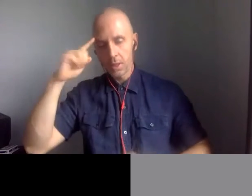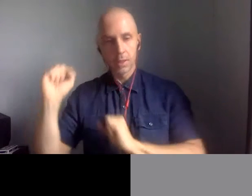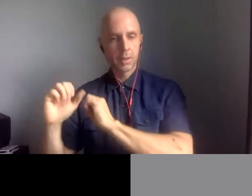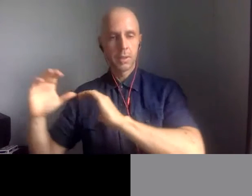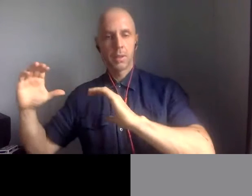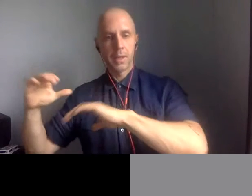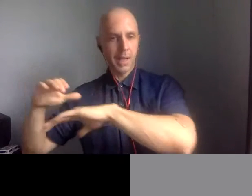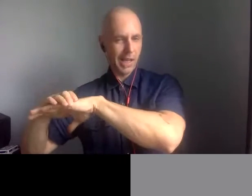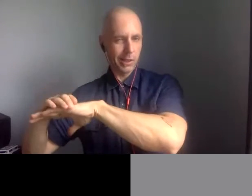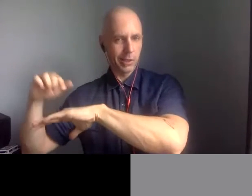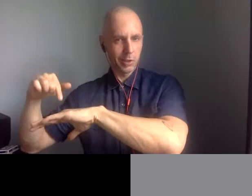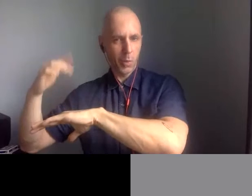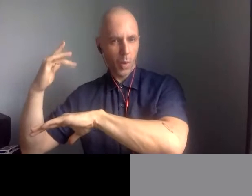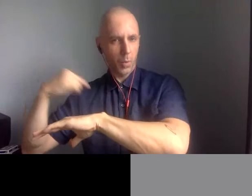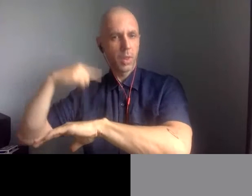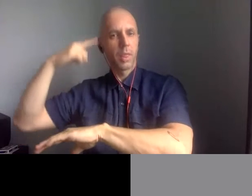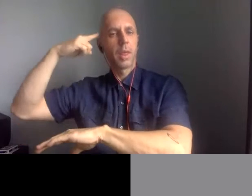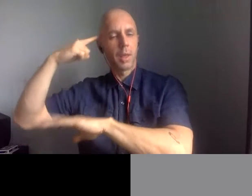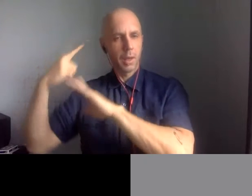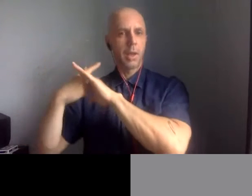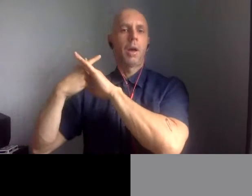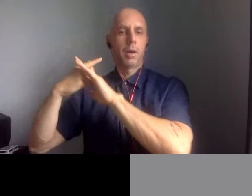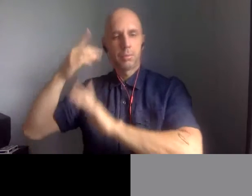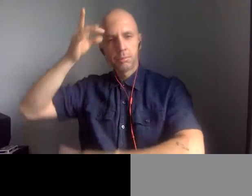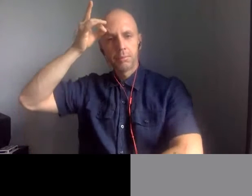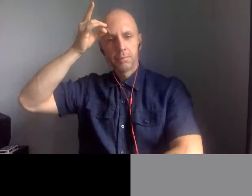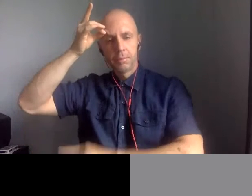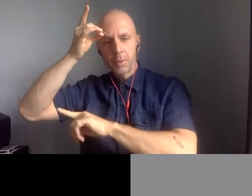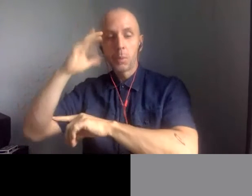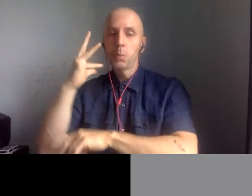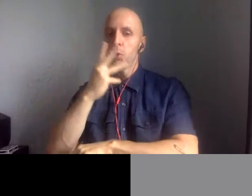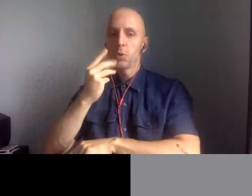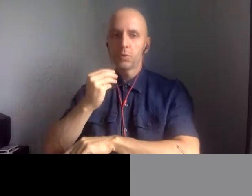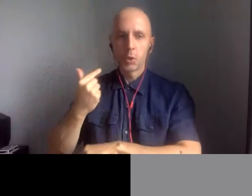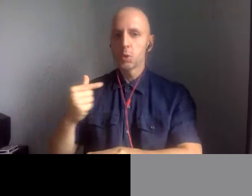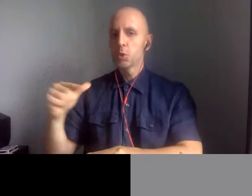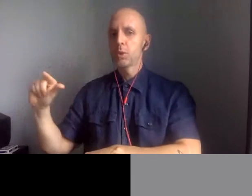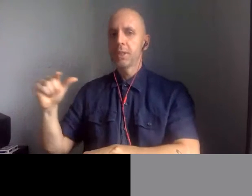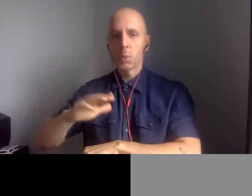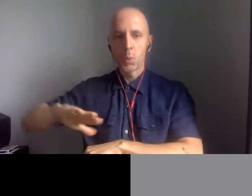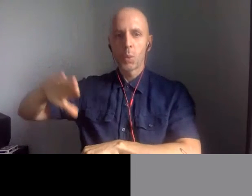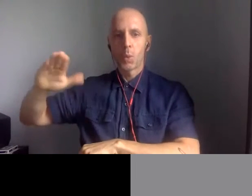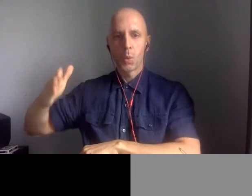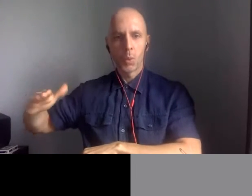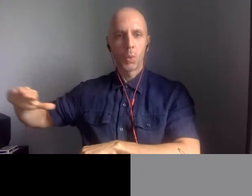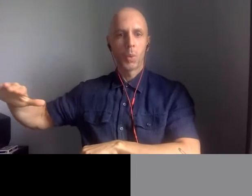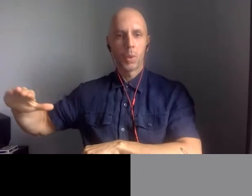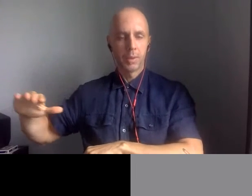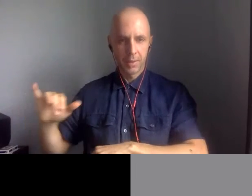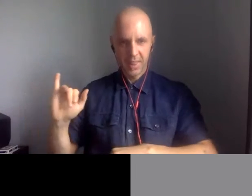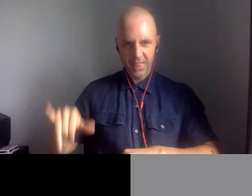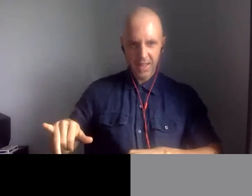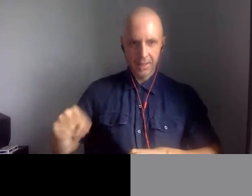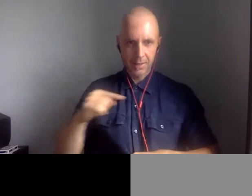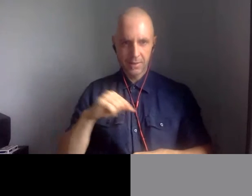with a kind of urban cultural geography. We also look at the landscape of the immediate environment,